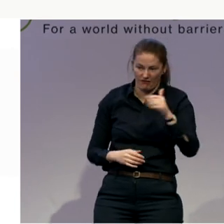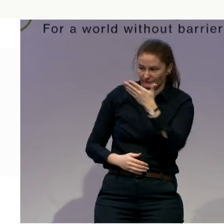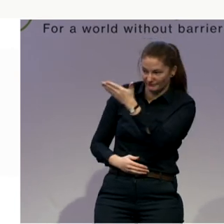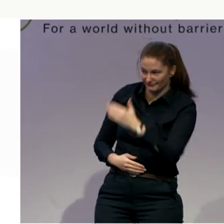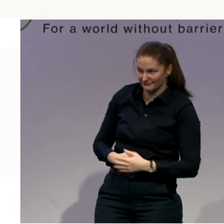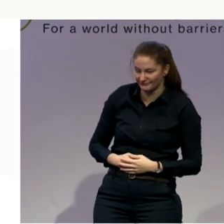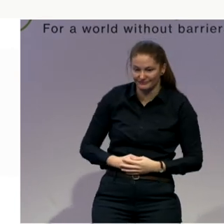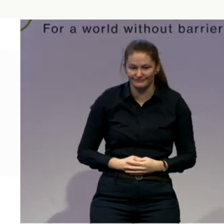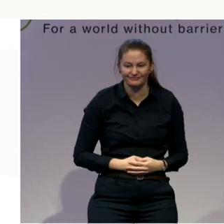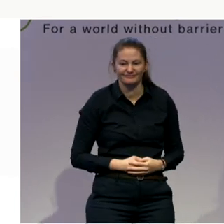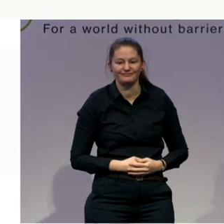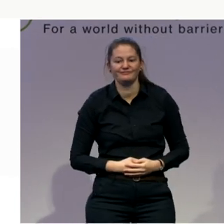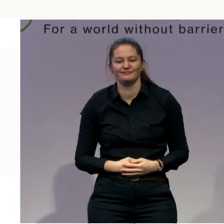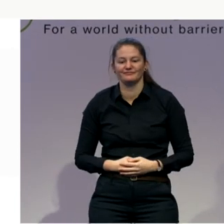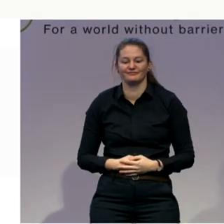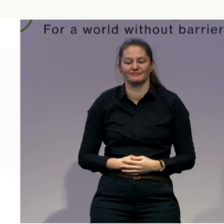Okay.